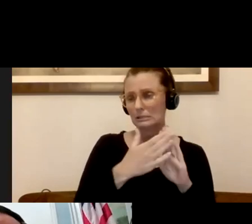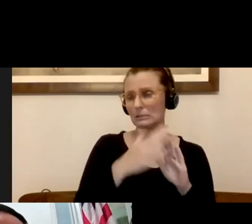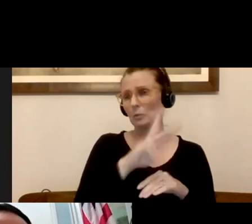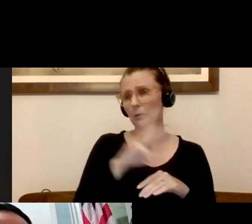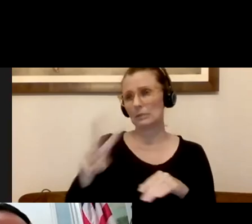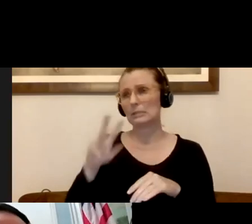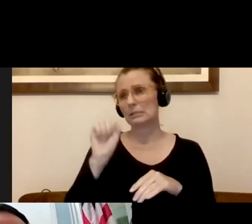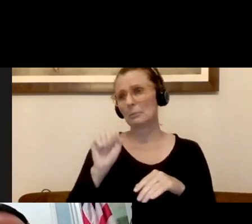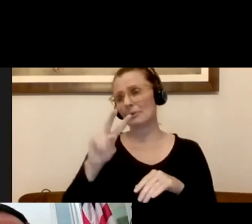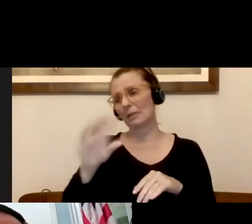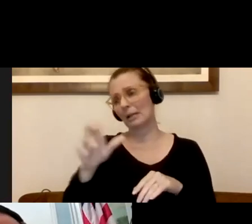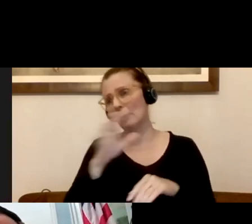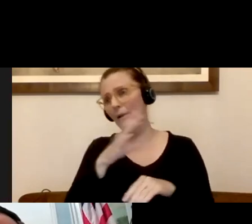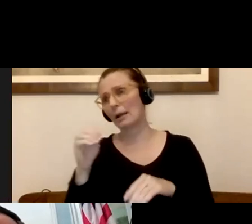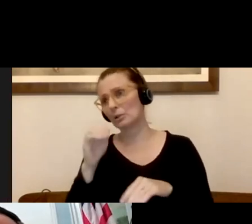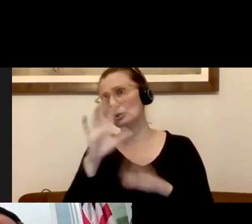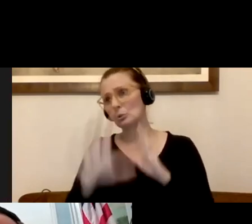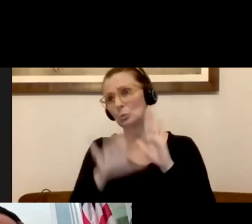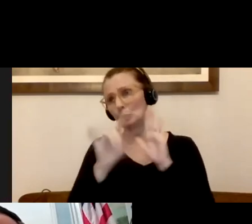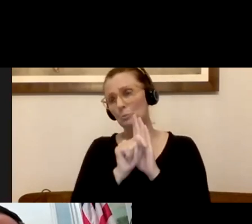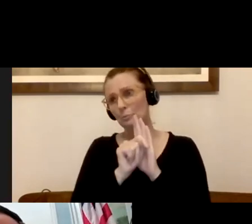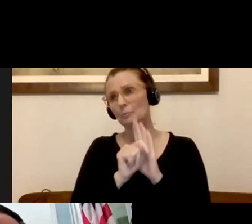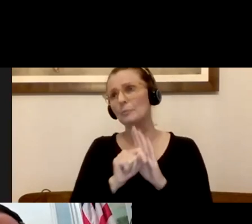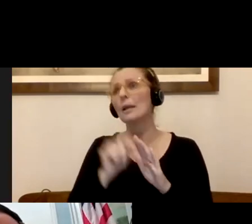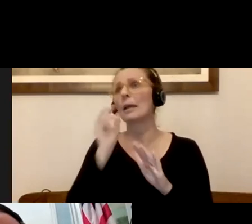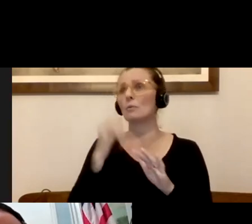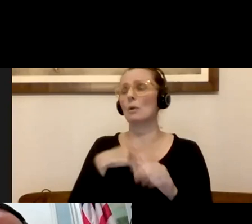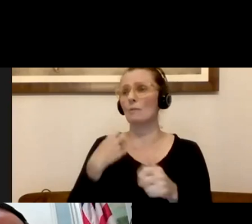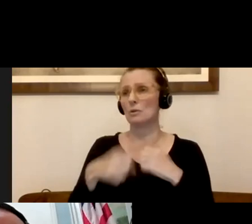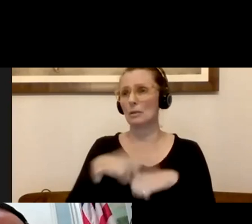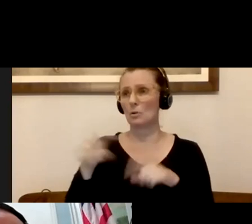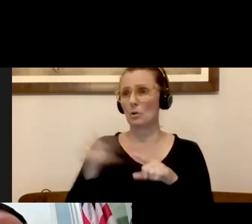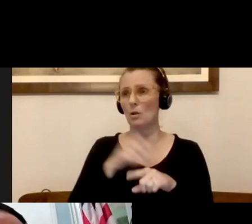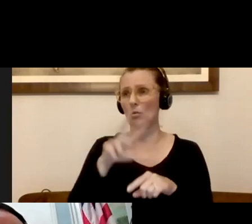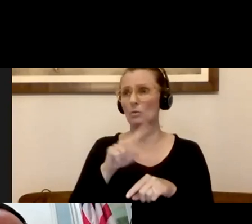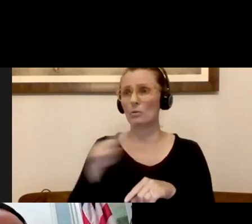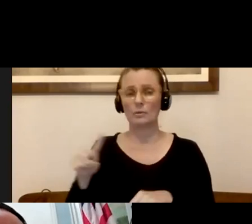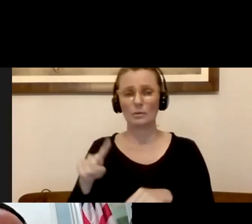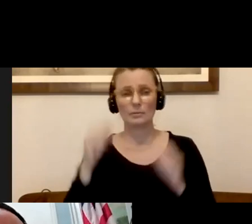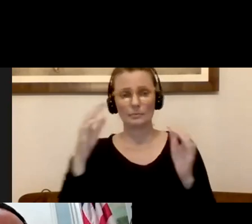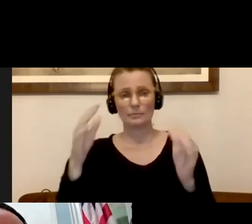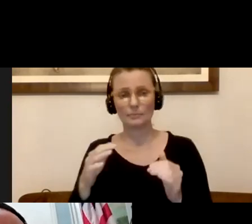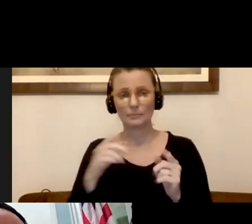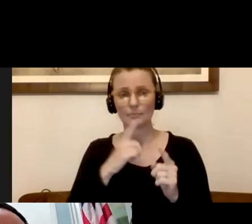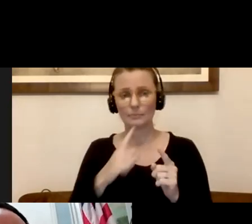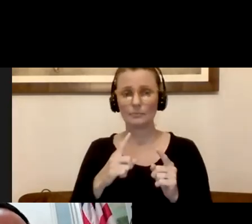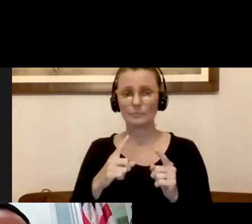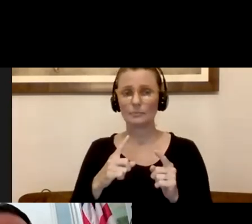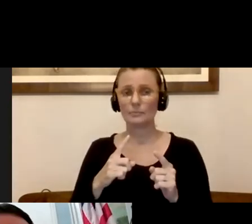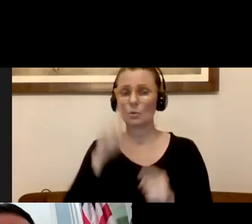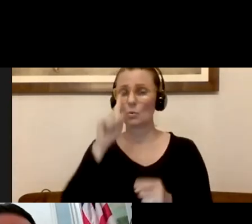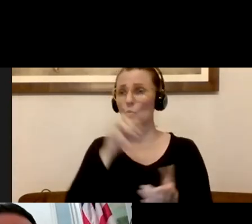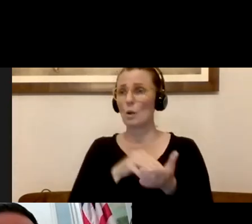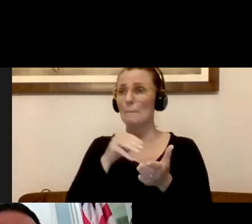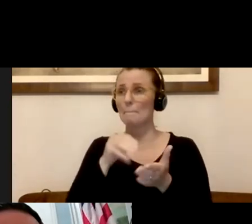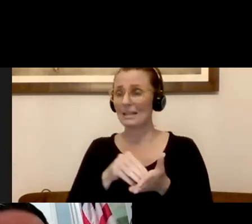recorded. And if you're having trouble, just call 311. And we will direct you. From Lynn Ingersoll, what is the source of the $1 million Somerville business fund?